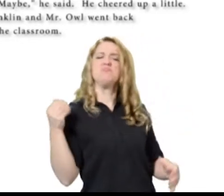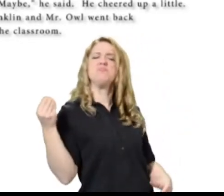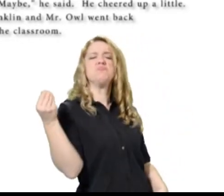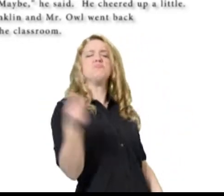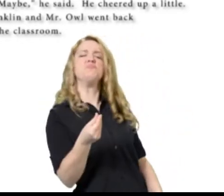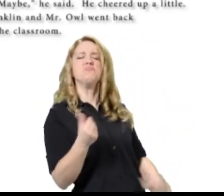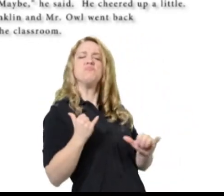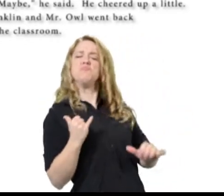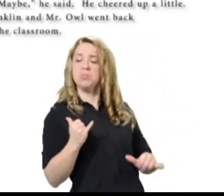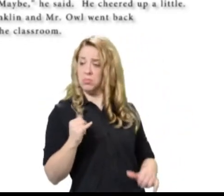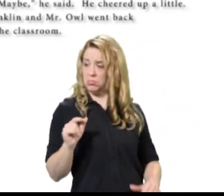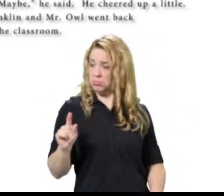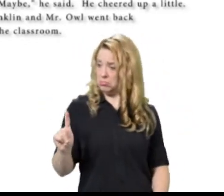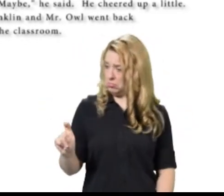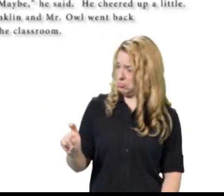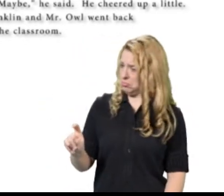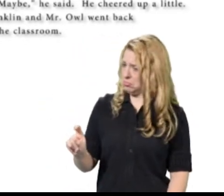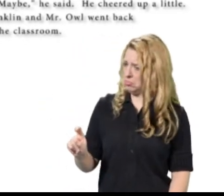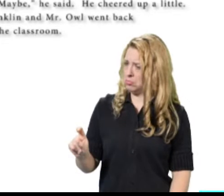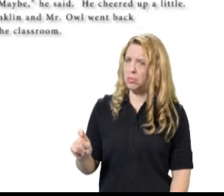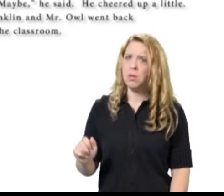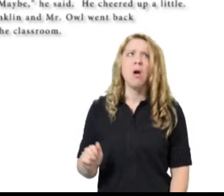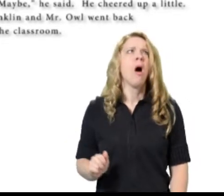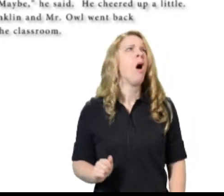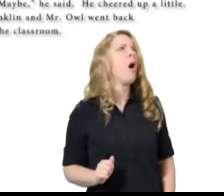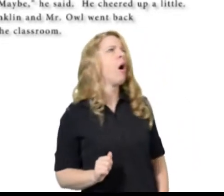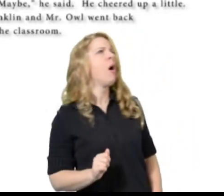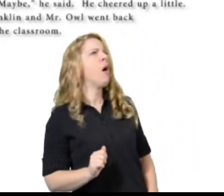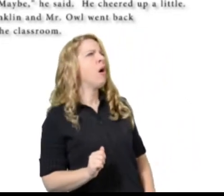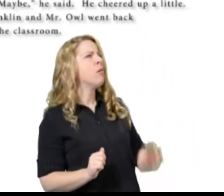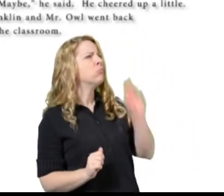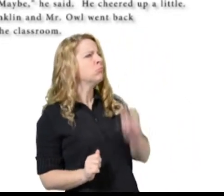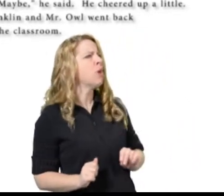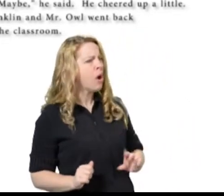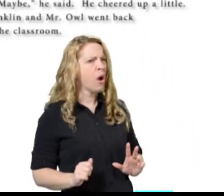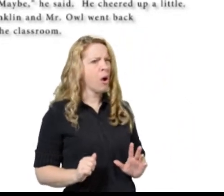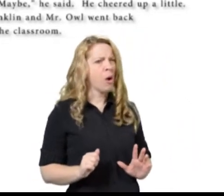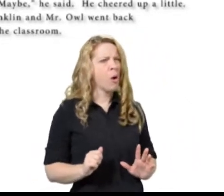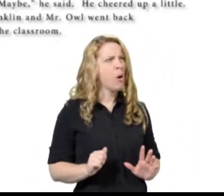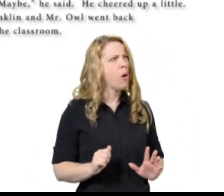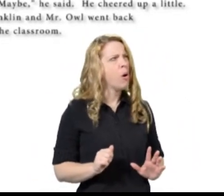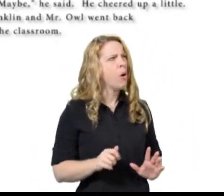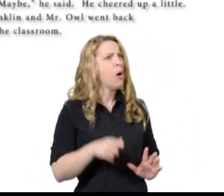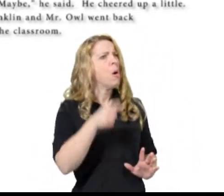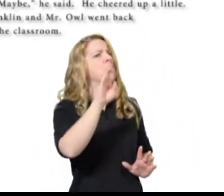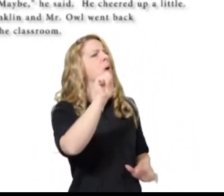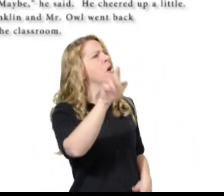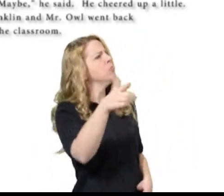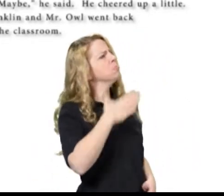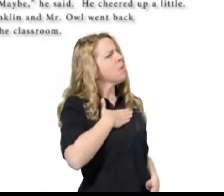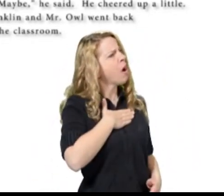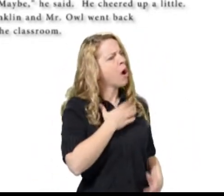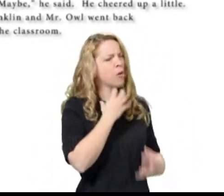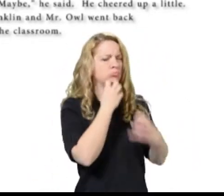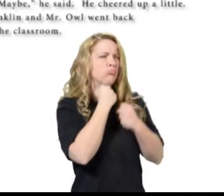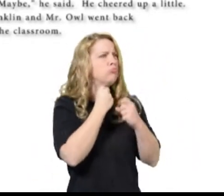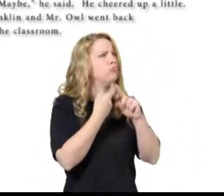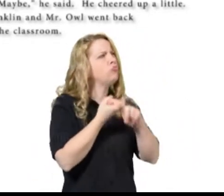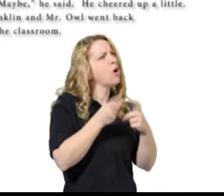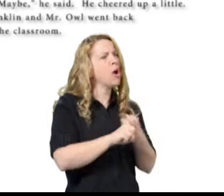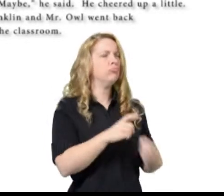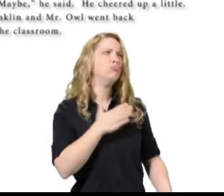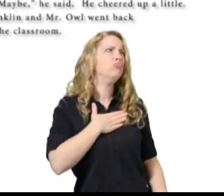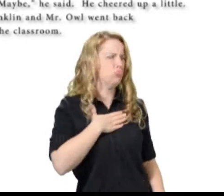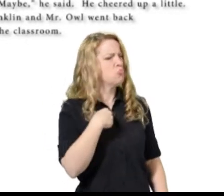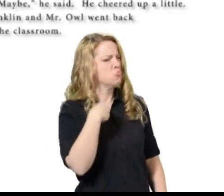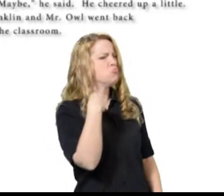I'd never do that, exclaimed Franklin. Bear is my friend. Maybe Bear feels the same way about